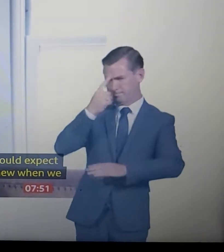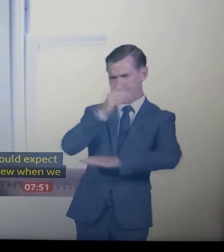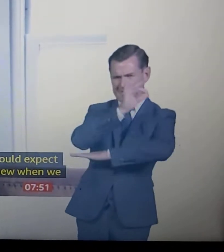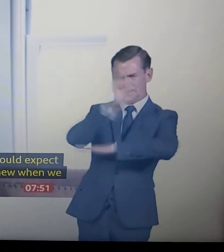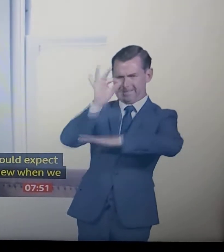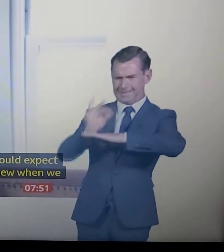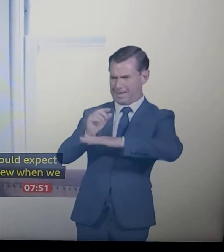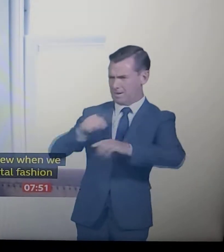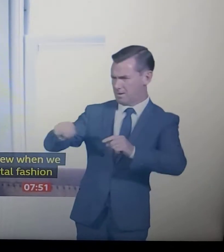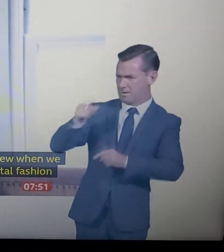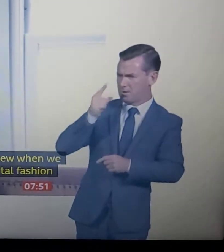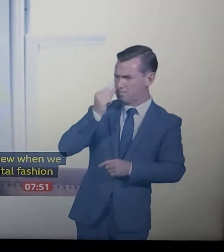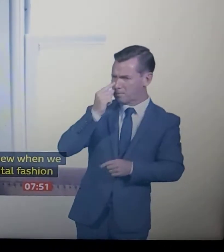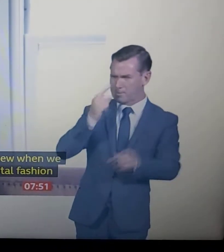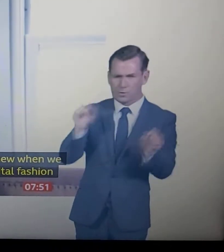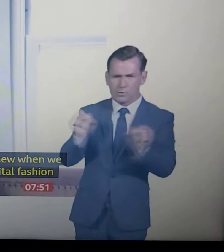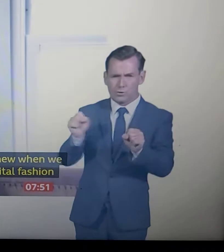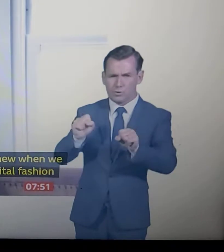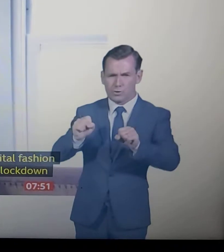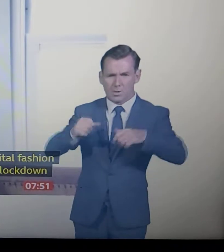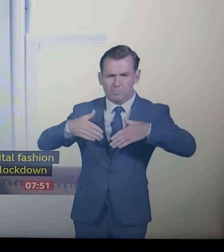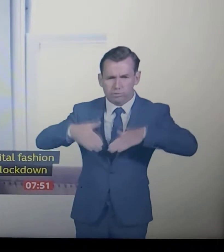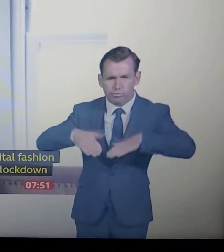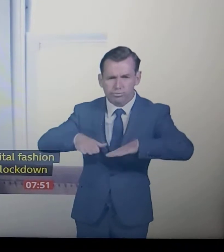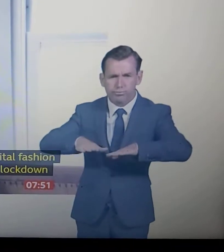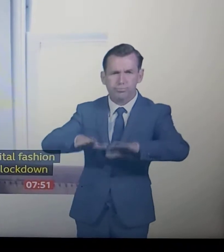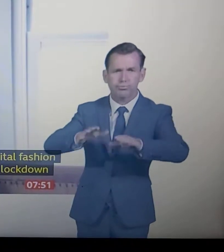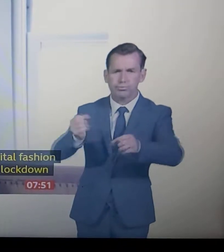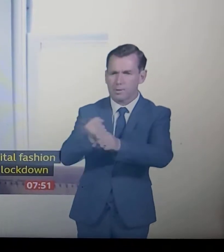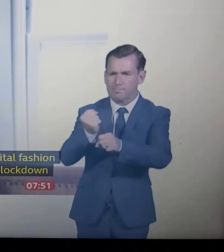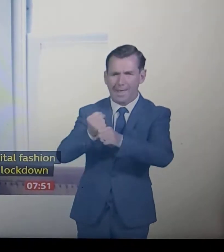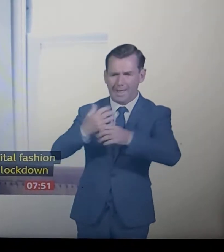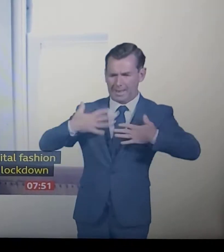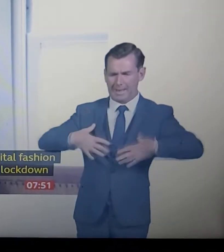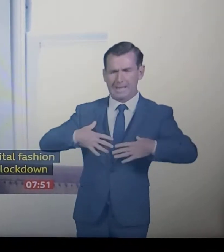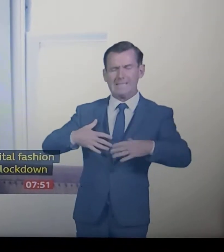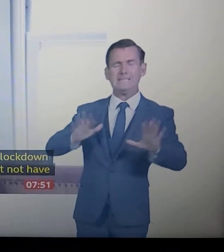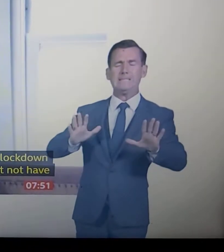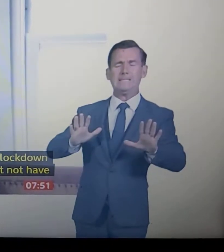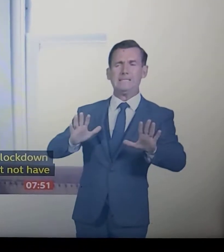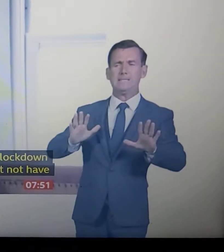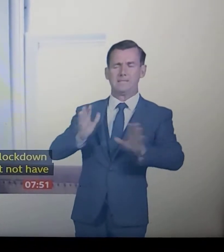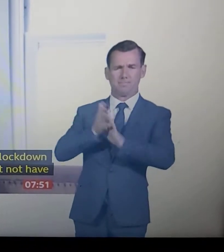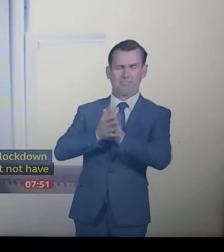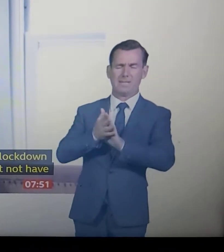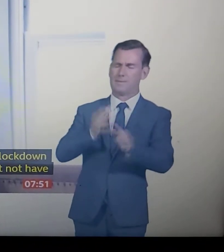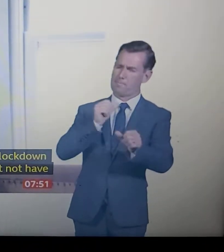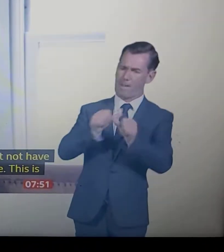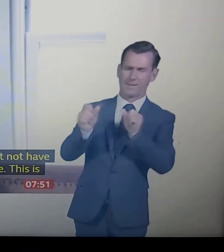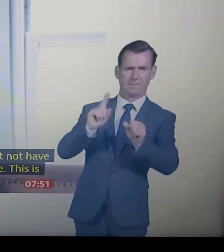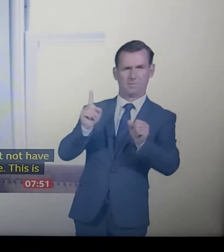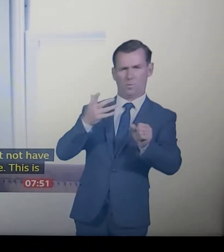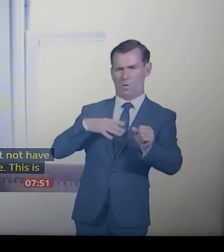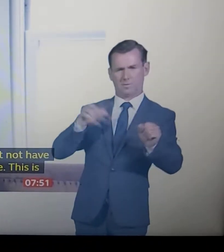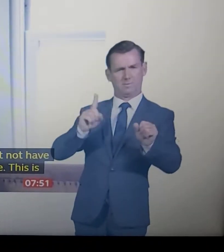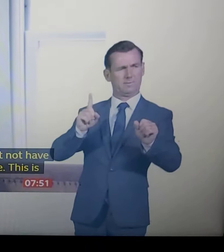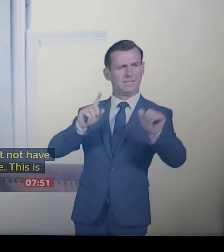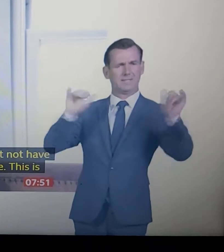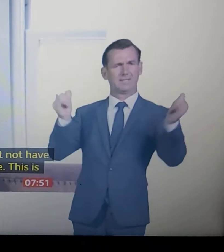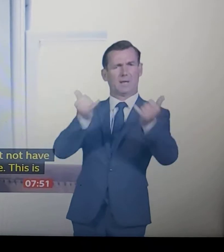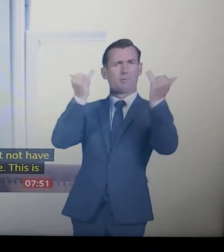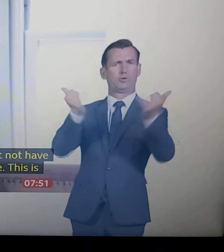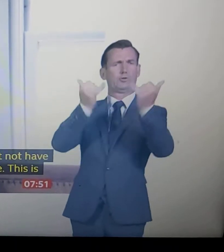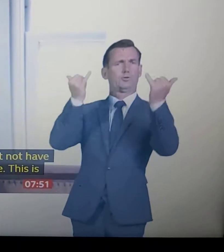time. So, this is very much about celebrating our designers, celebrating the creativity we have in London, using the